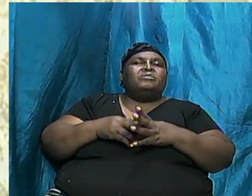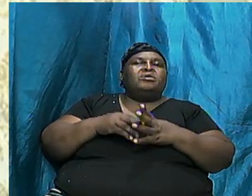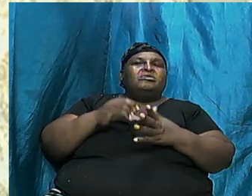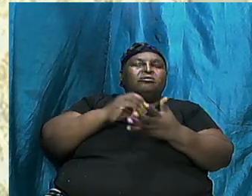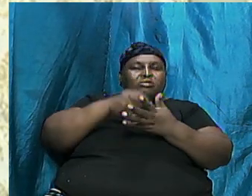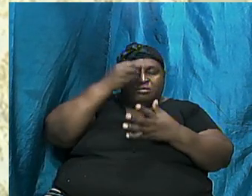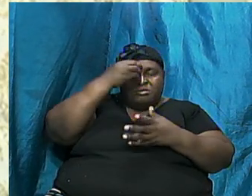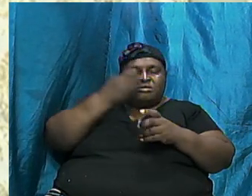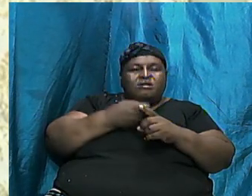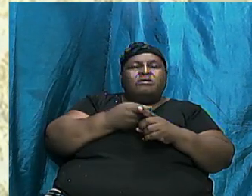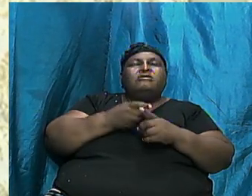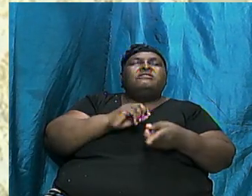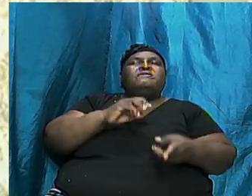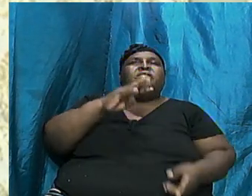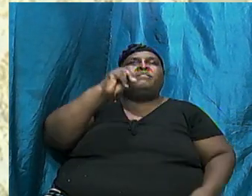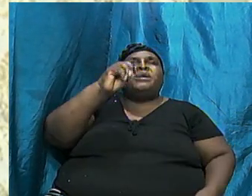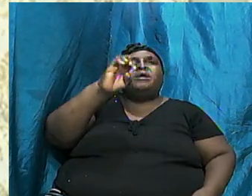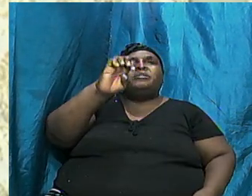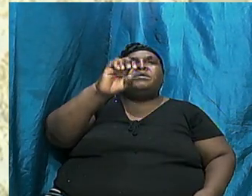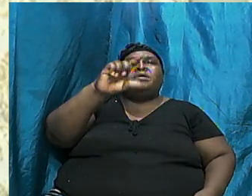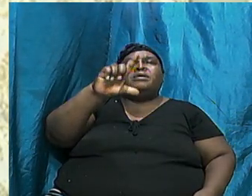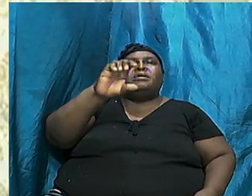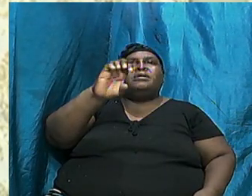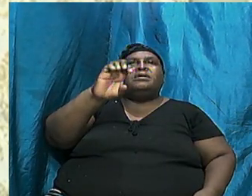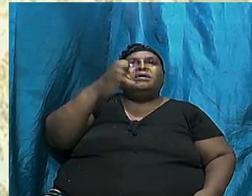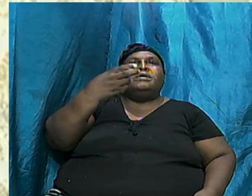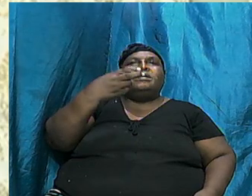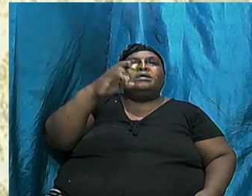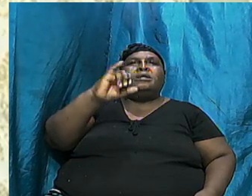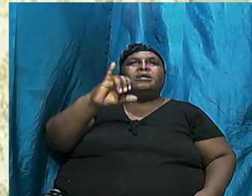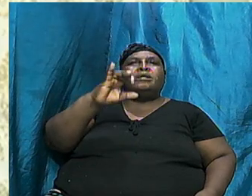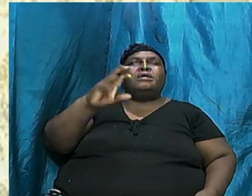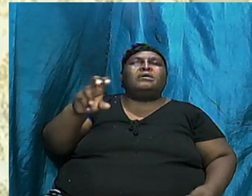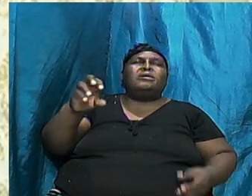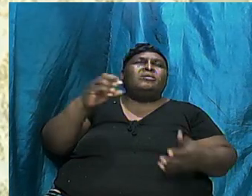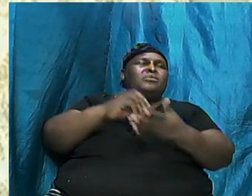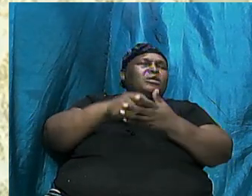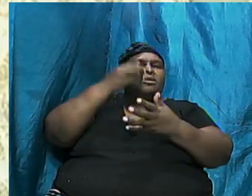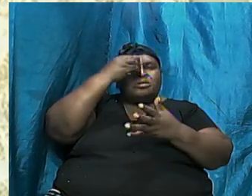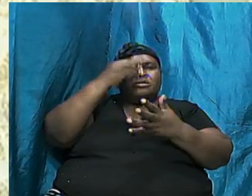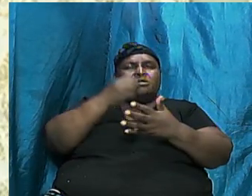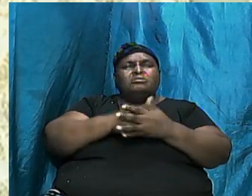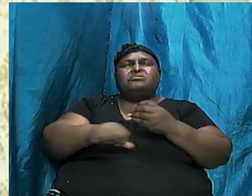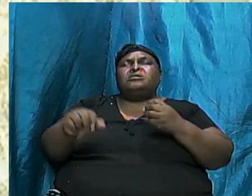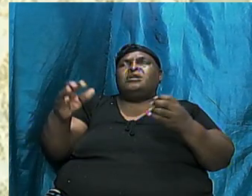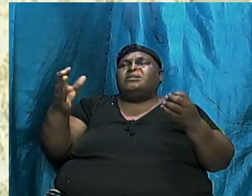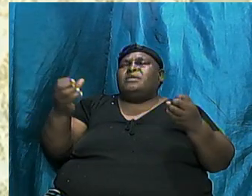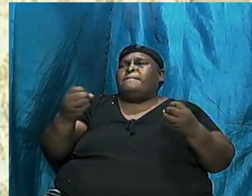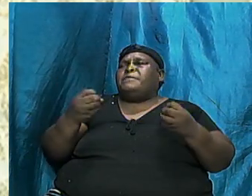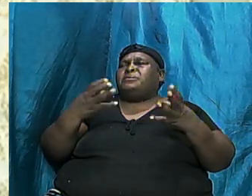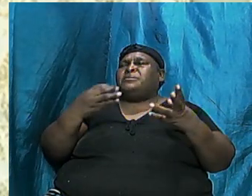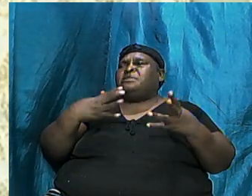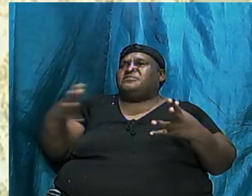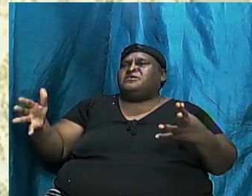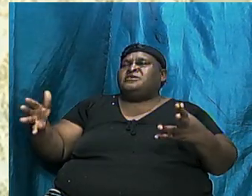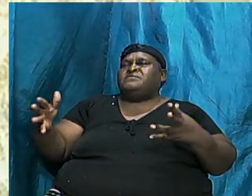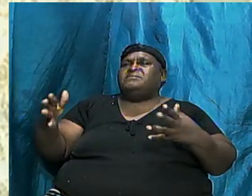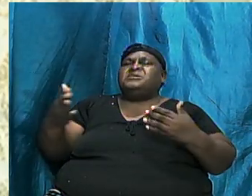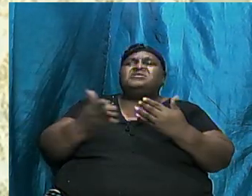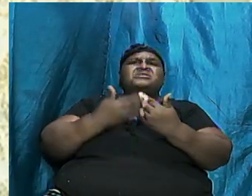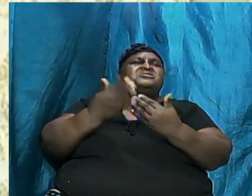He Was And What He Represents We Will Learn About Even Tithing We Will Learn Quite A Bit From This Simple Book